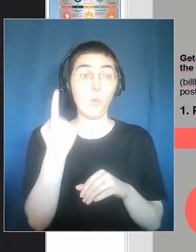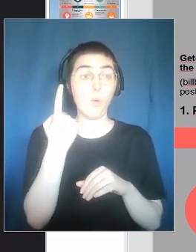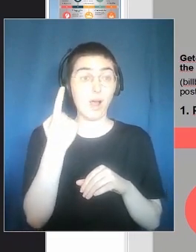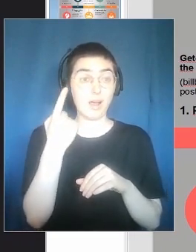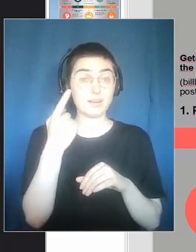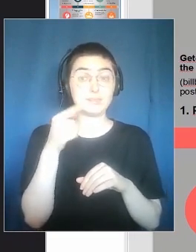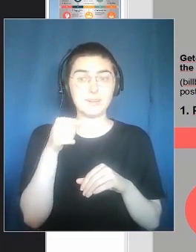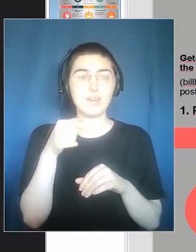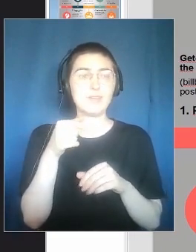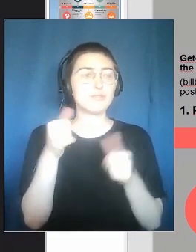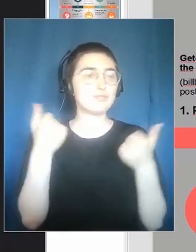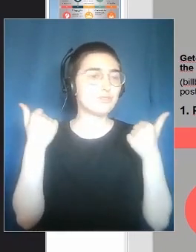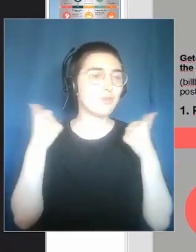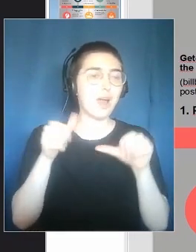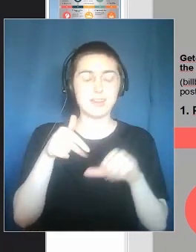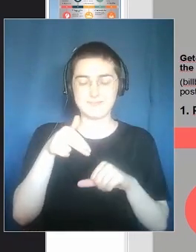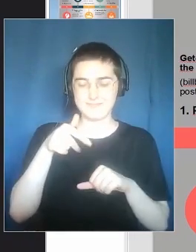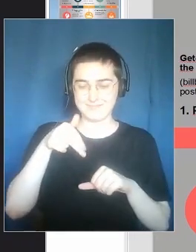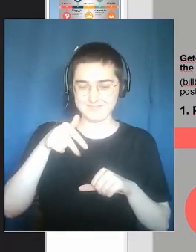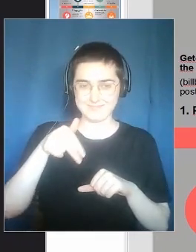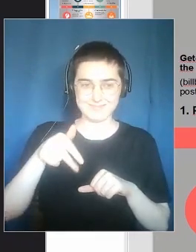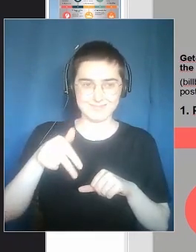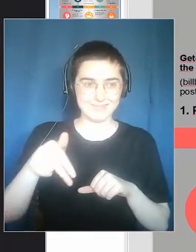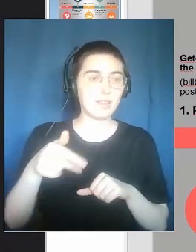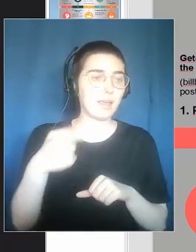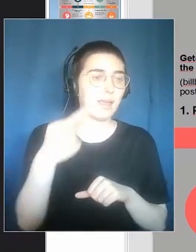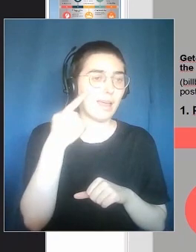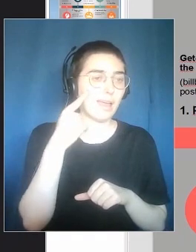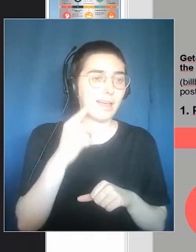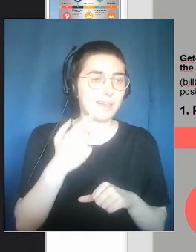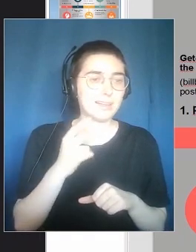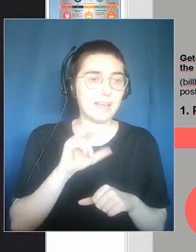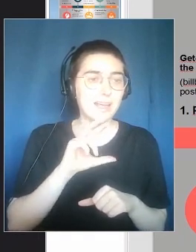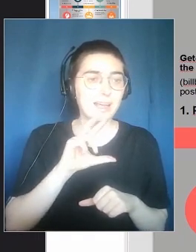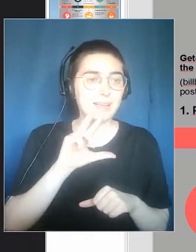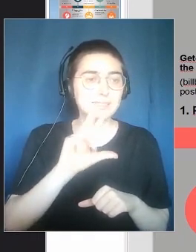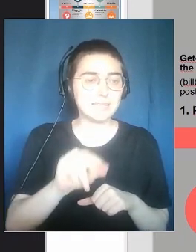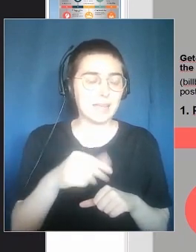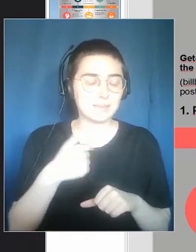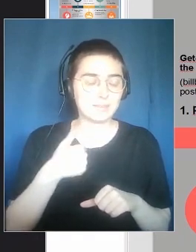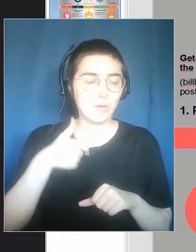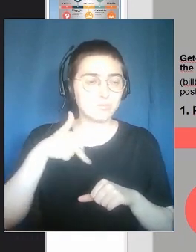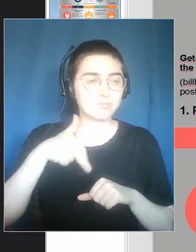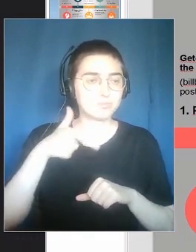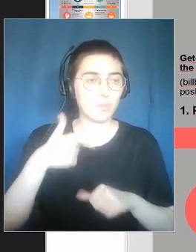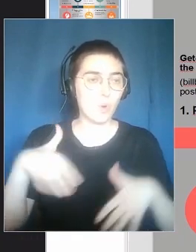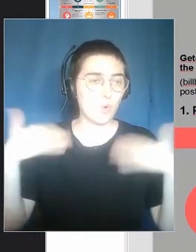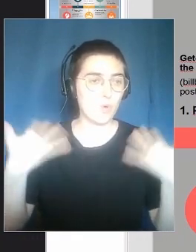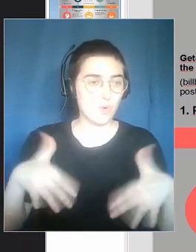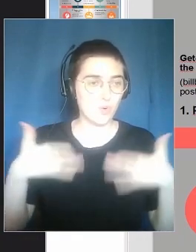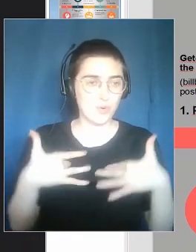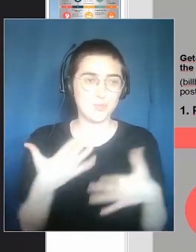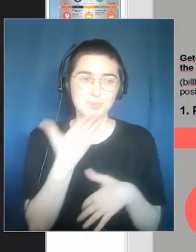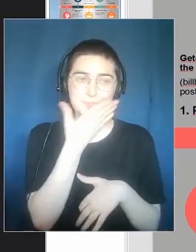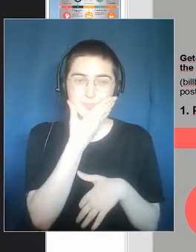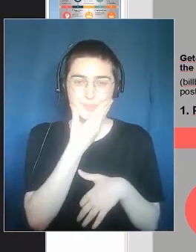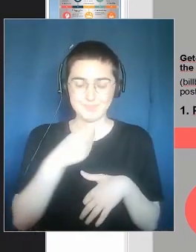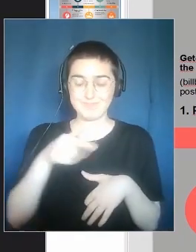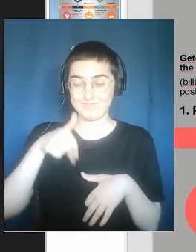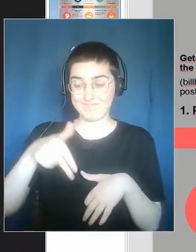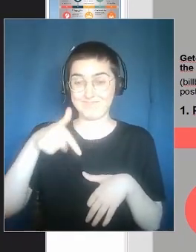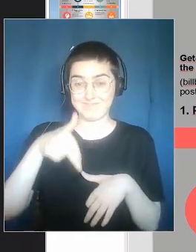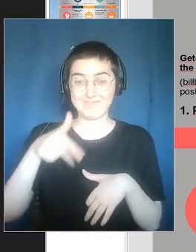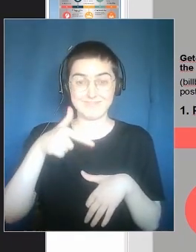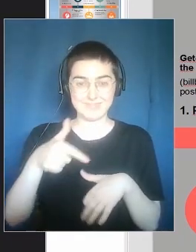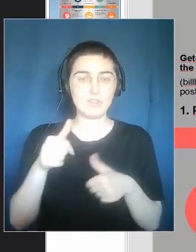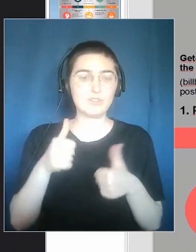during the whole silent play. And then there is the presentation of the